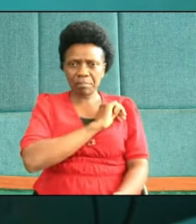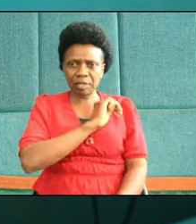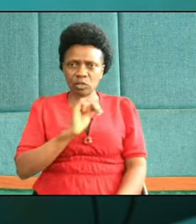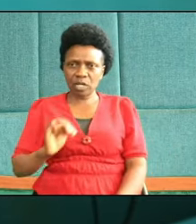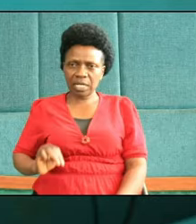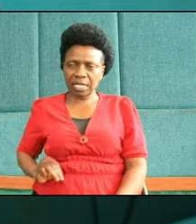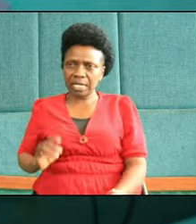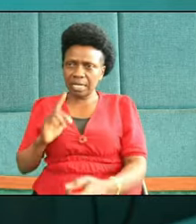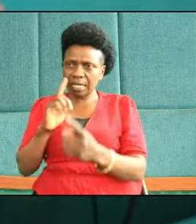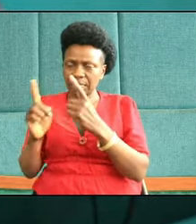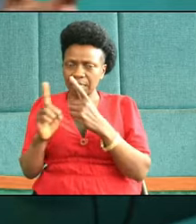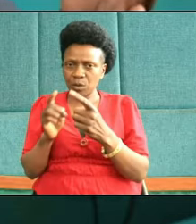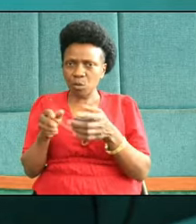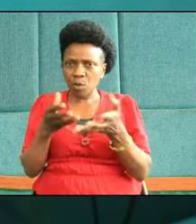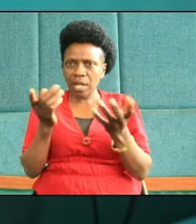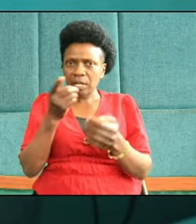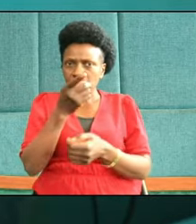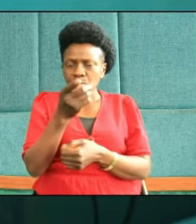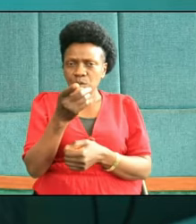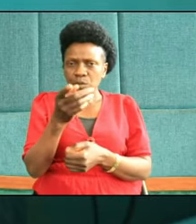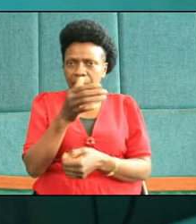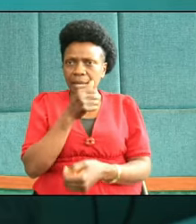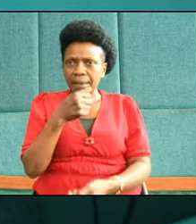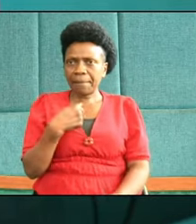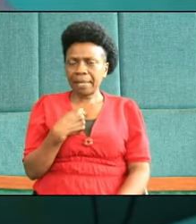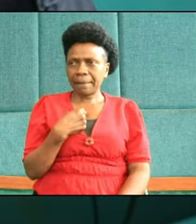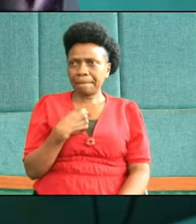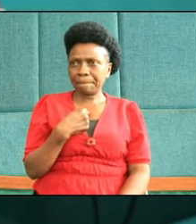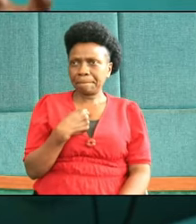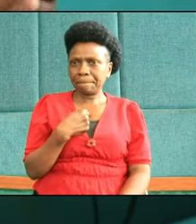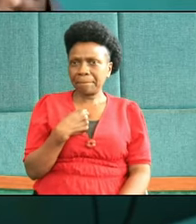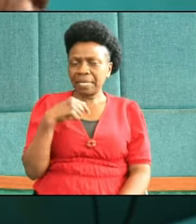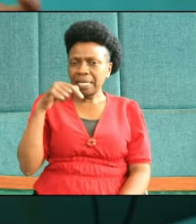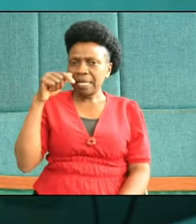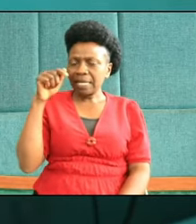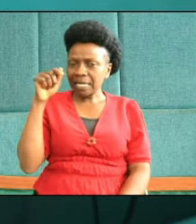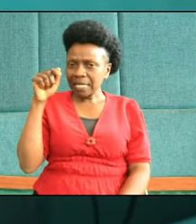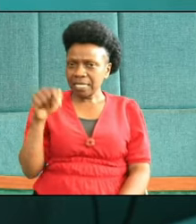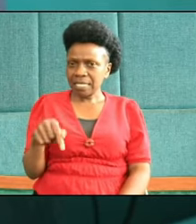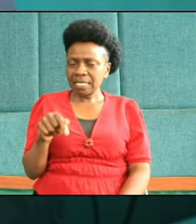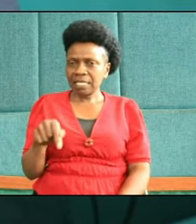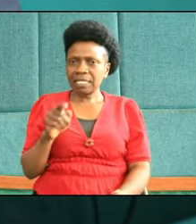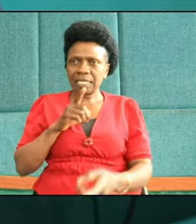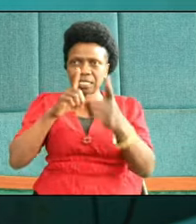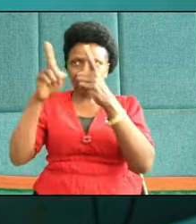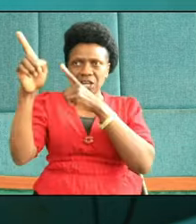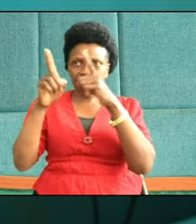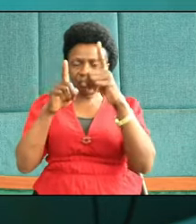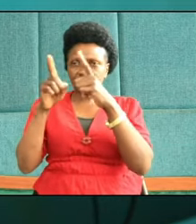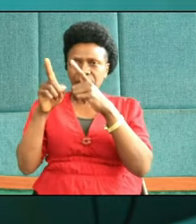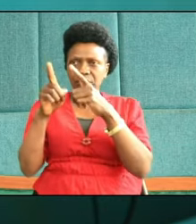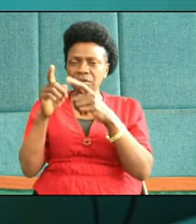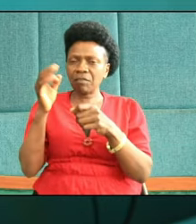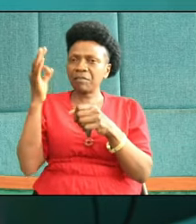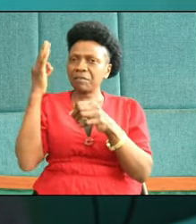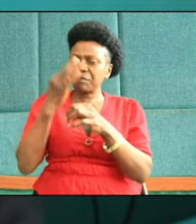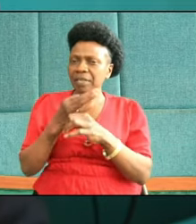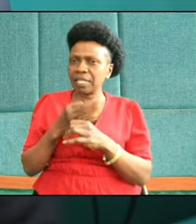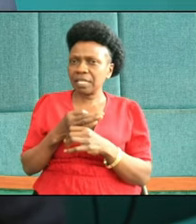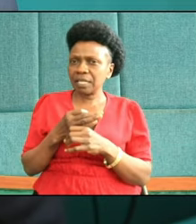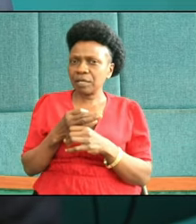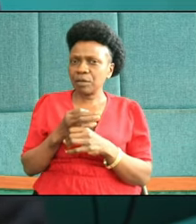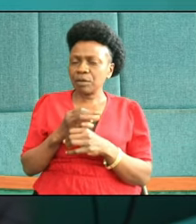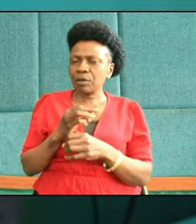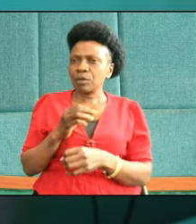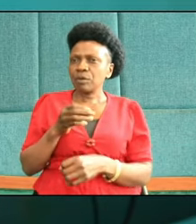where you and me are part of, in this journey of life, God has prepared